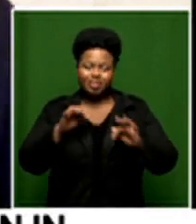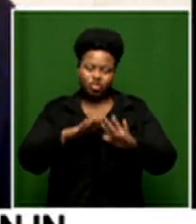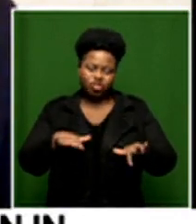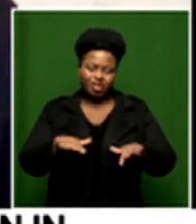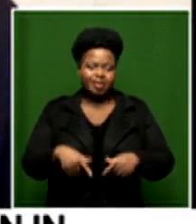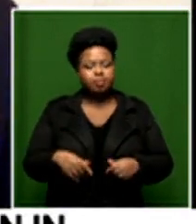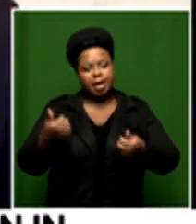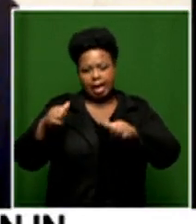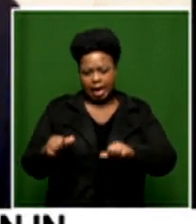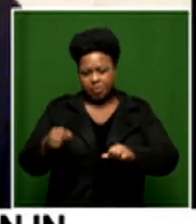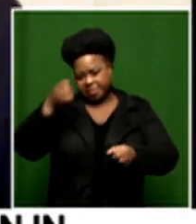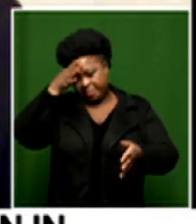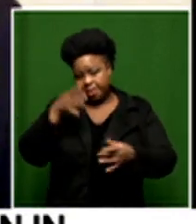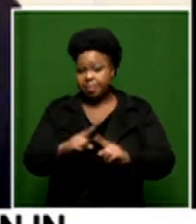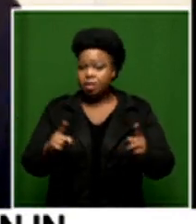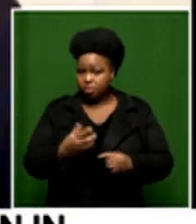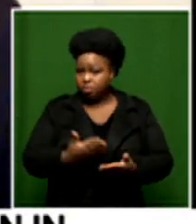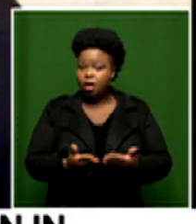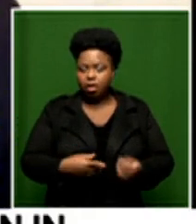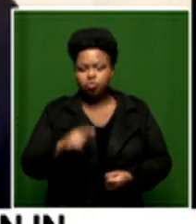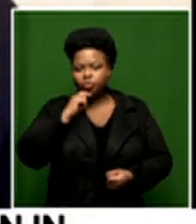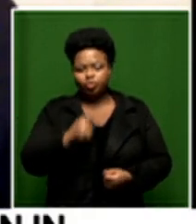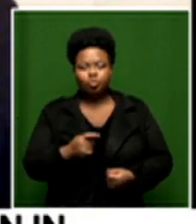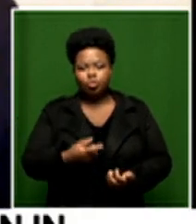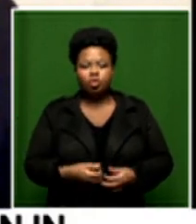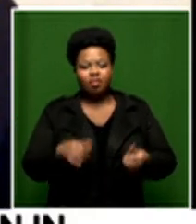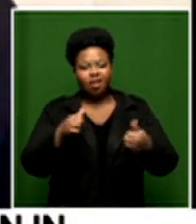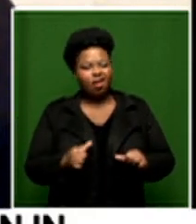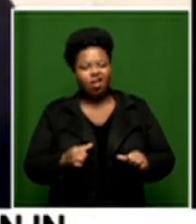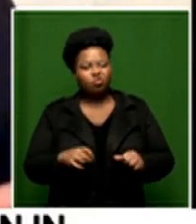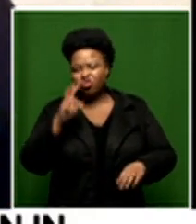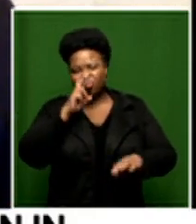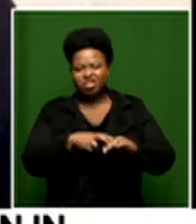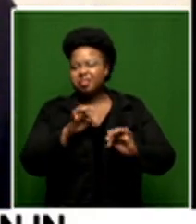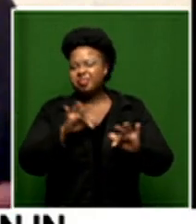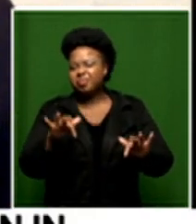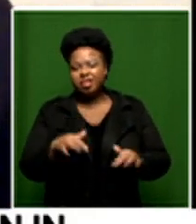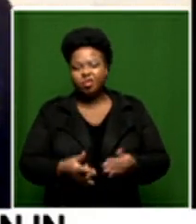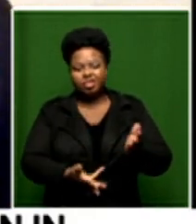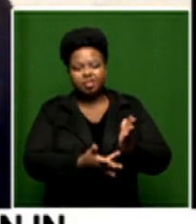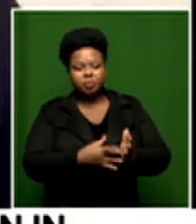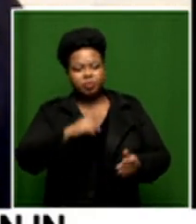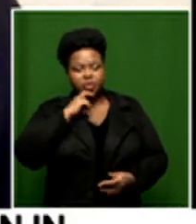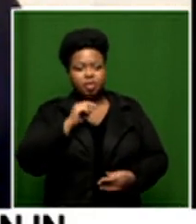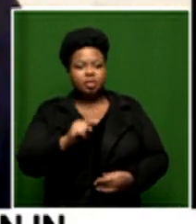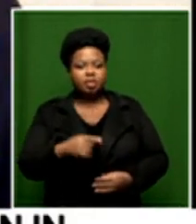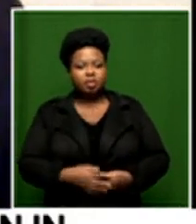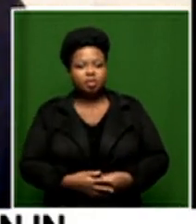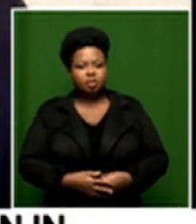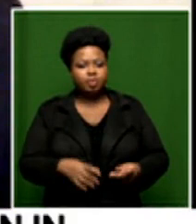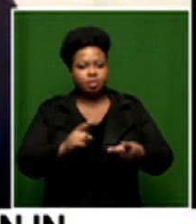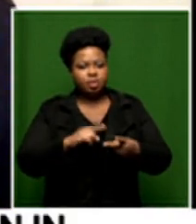but there are such incredible software programs out there that do the accounting for you you don't need people to do that anymore um i mean i